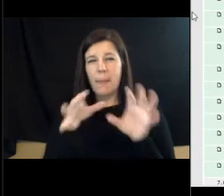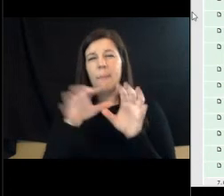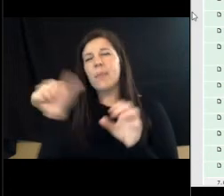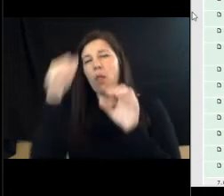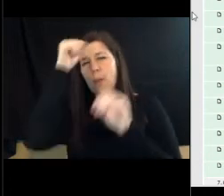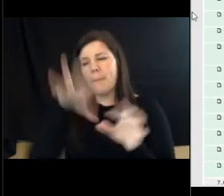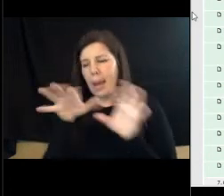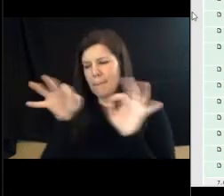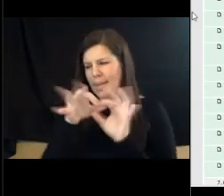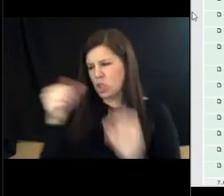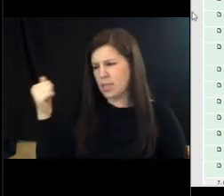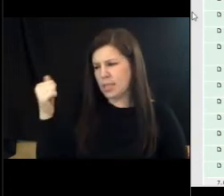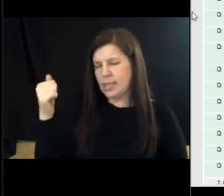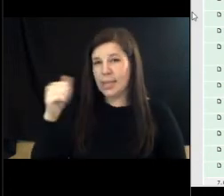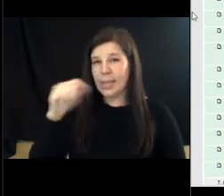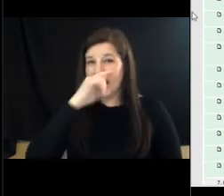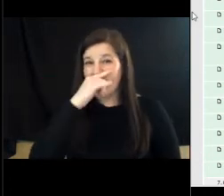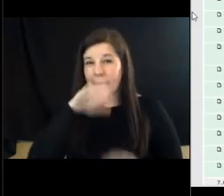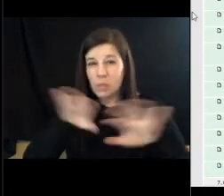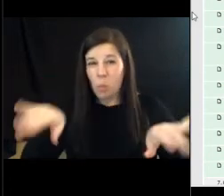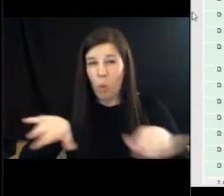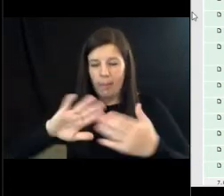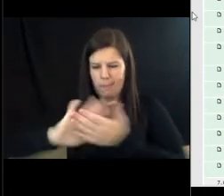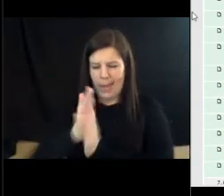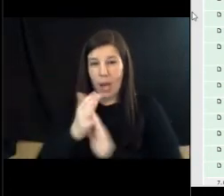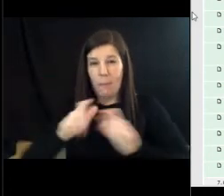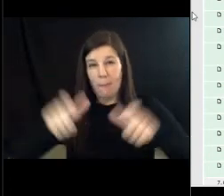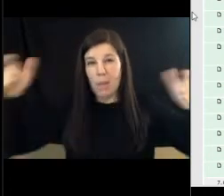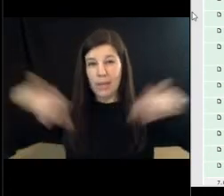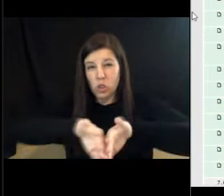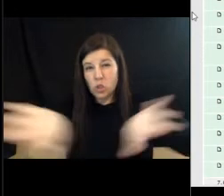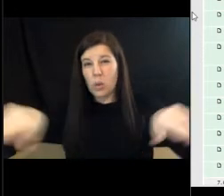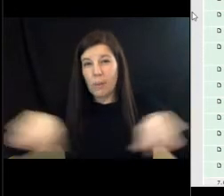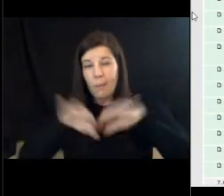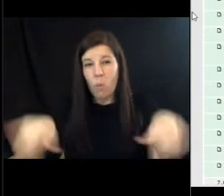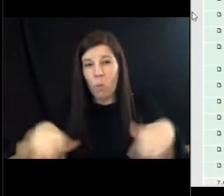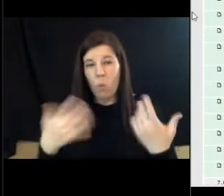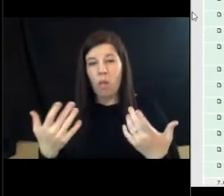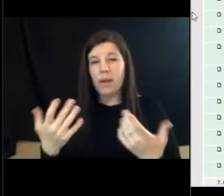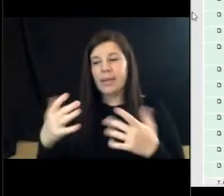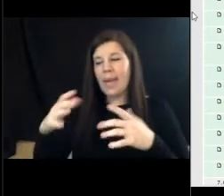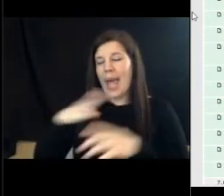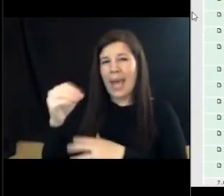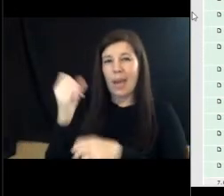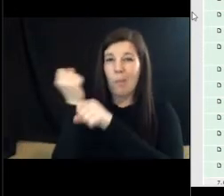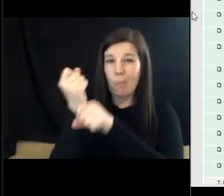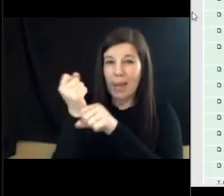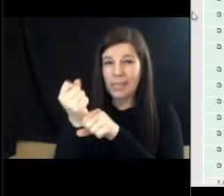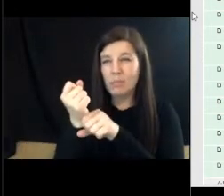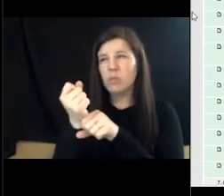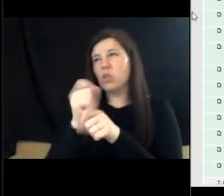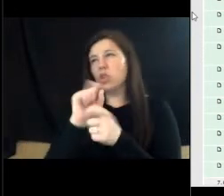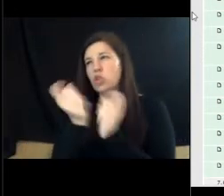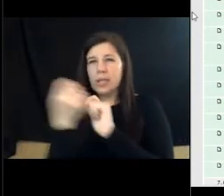of a kiddie pool being turned into a swimming pool and a diamond refurbished for use as baseball, I bring another suggestion